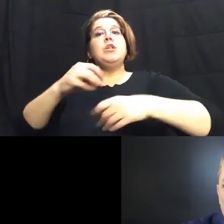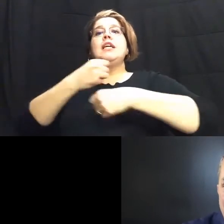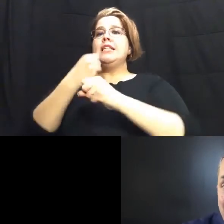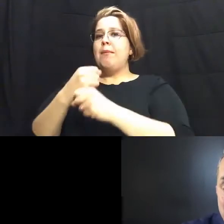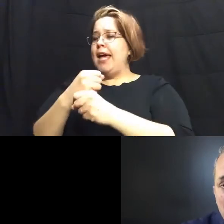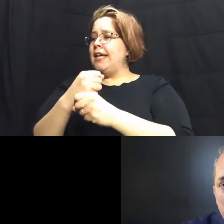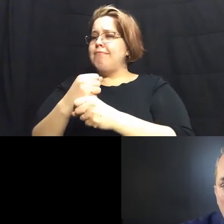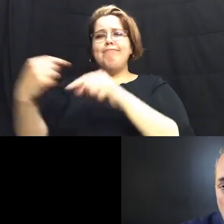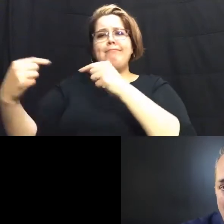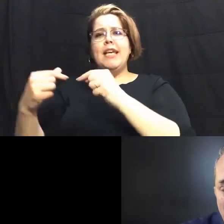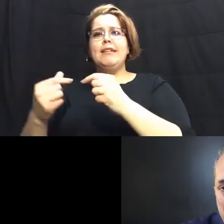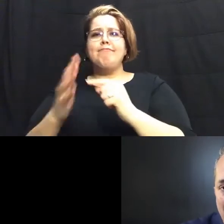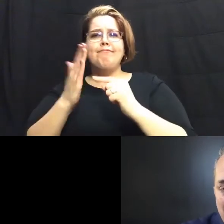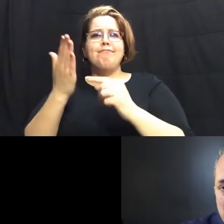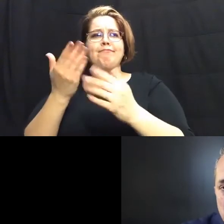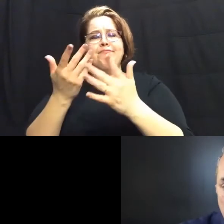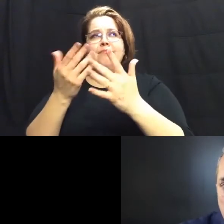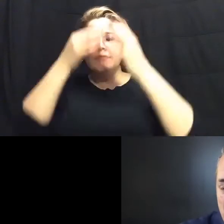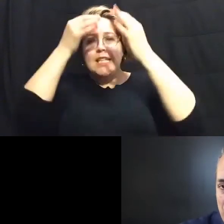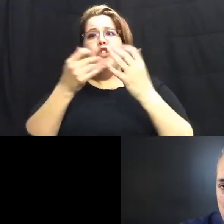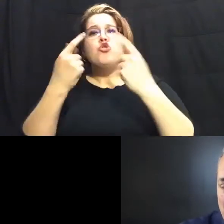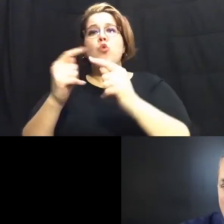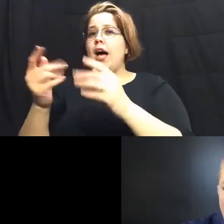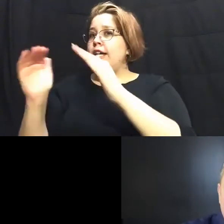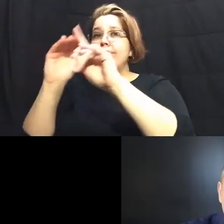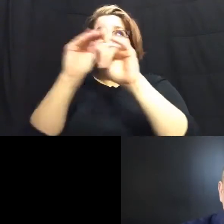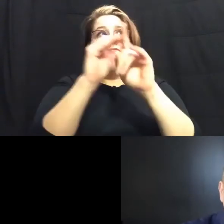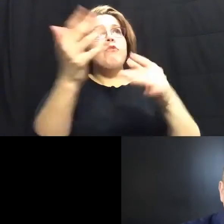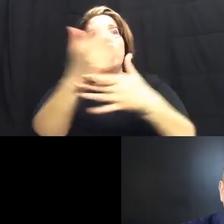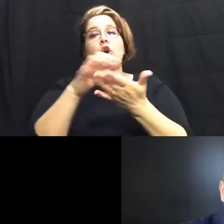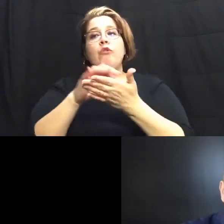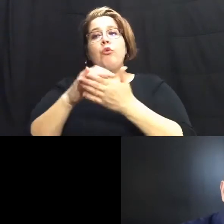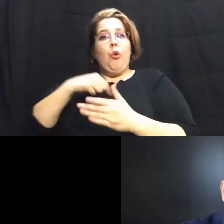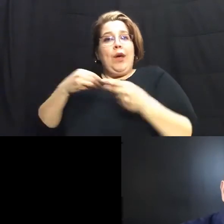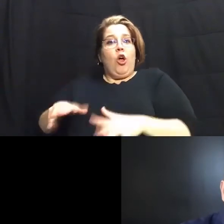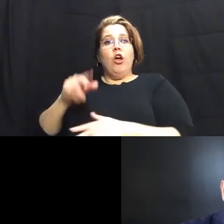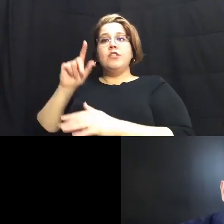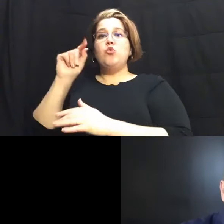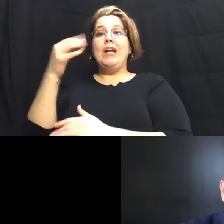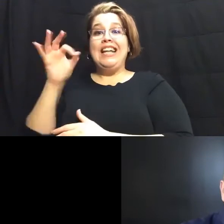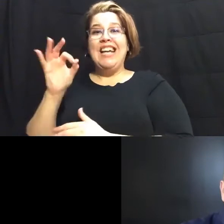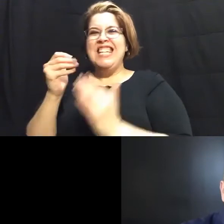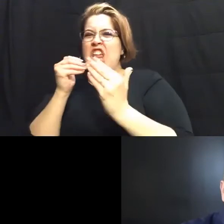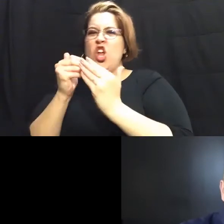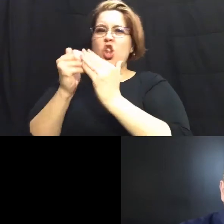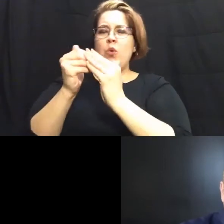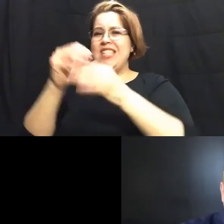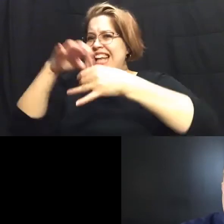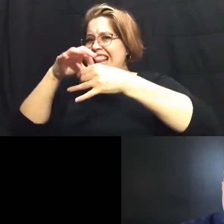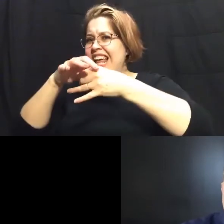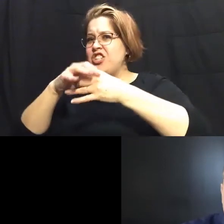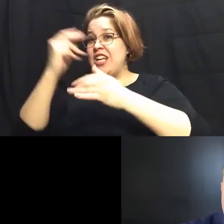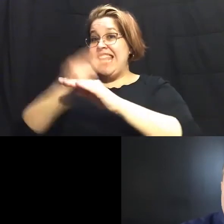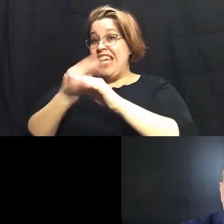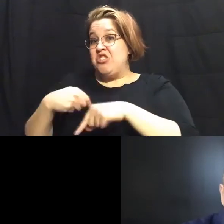a vote and that's uh why i'm back in 2021 you know we lost in 2019 in the closest election in mayoral history and we